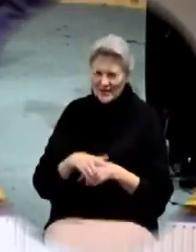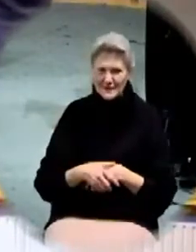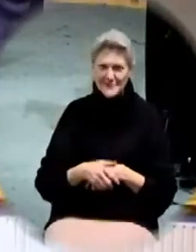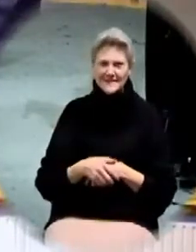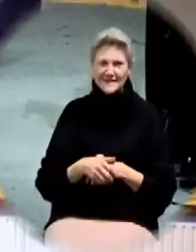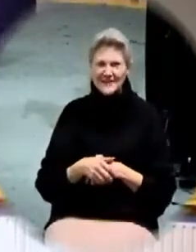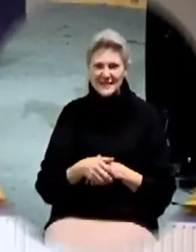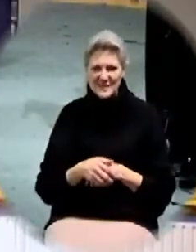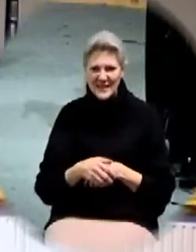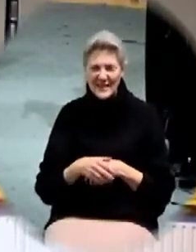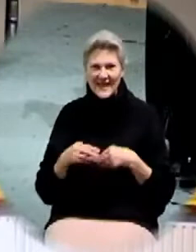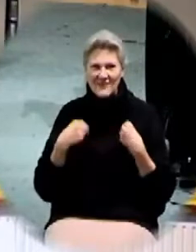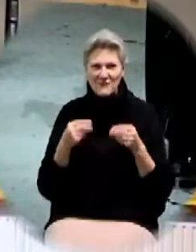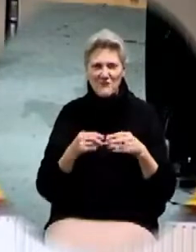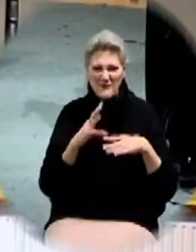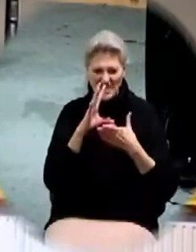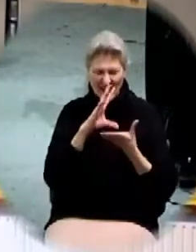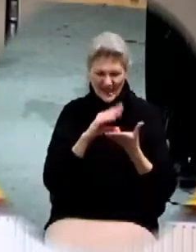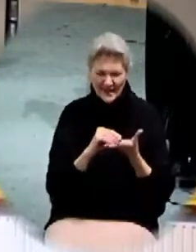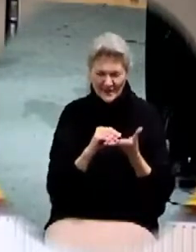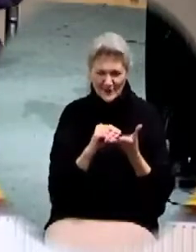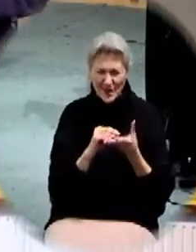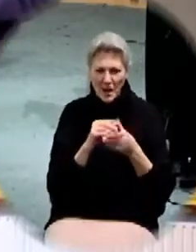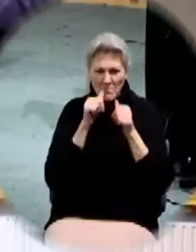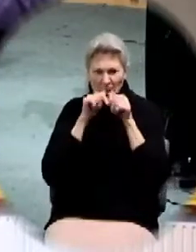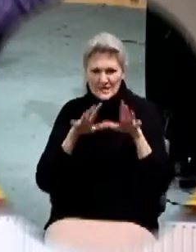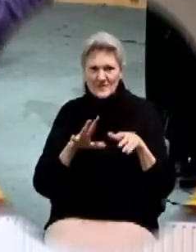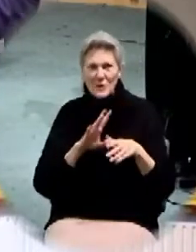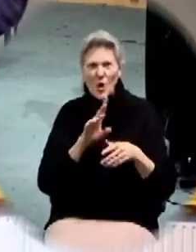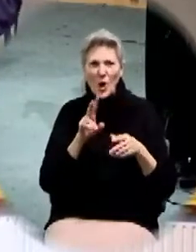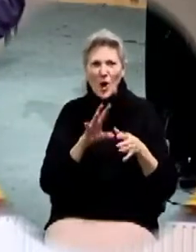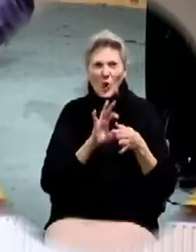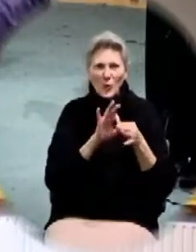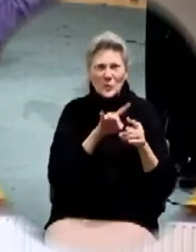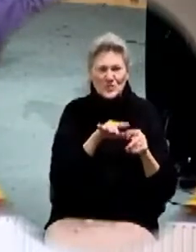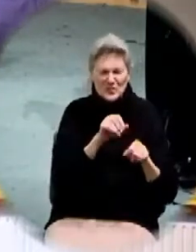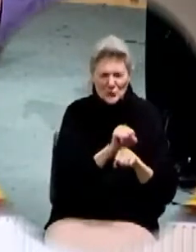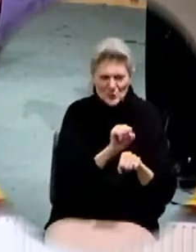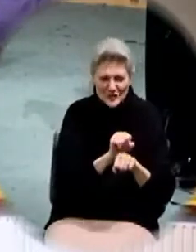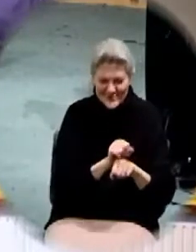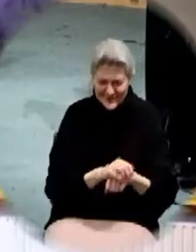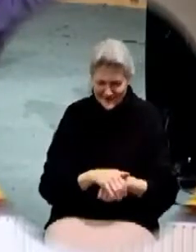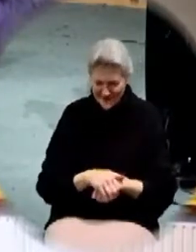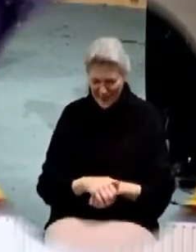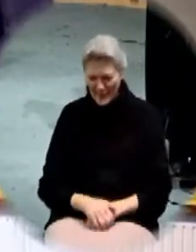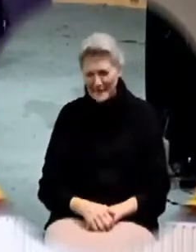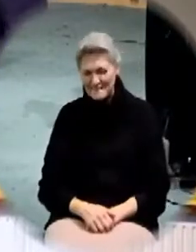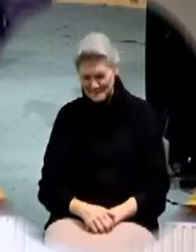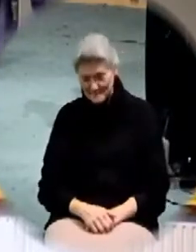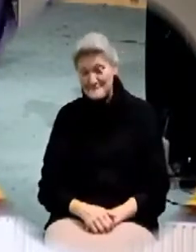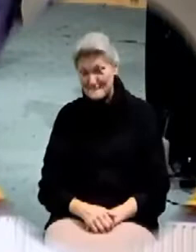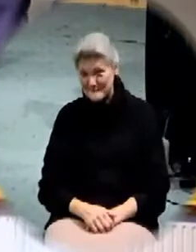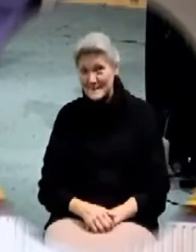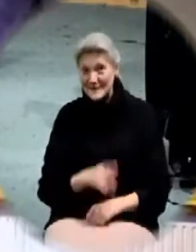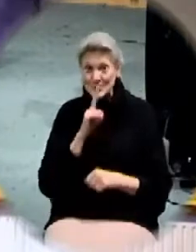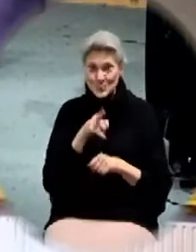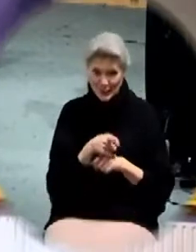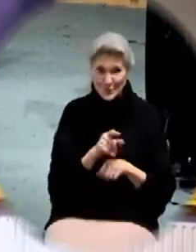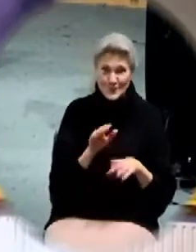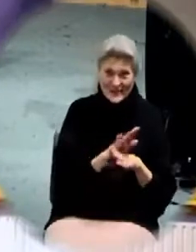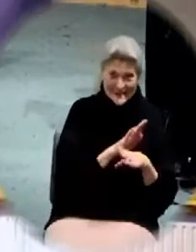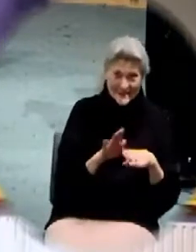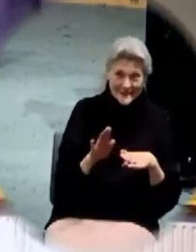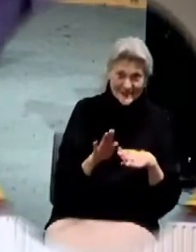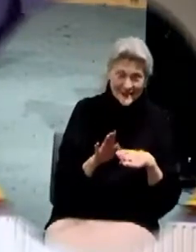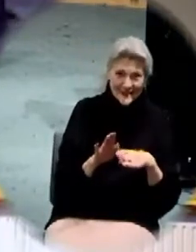Bless him according to, how does that go? Bless him according to his works. Yeah. And then